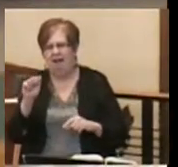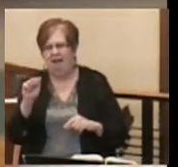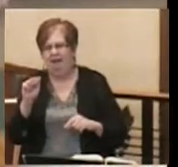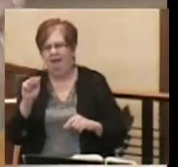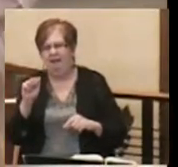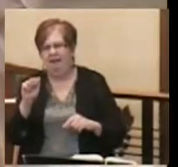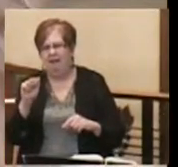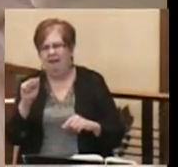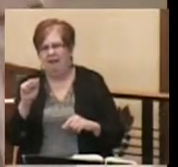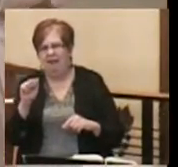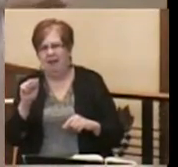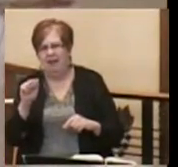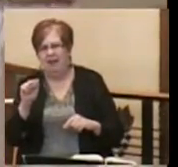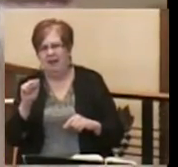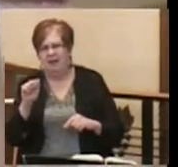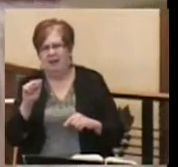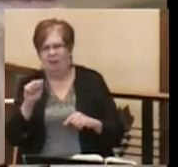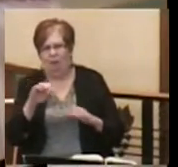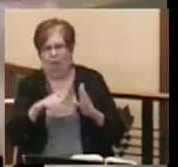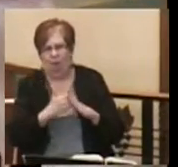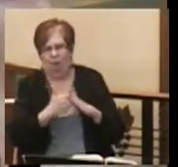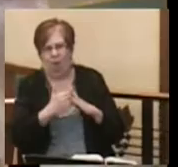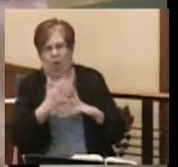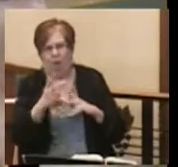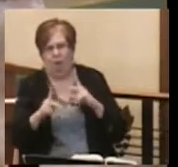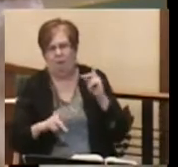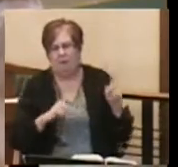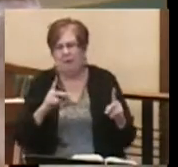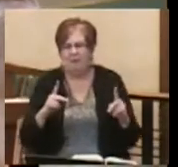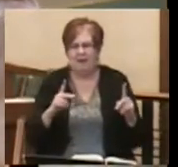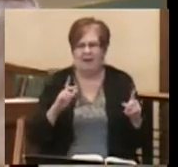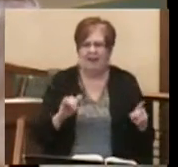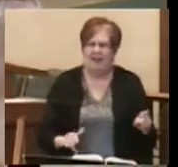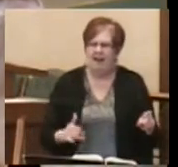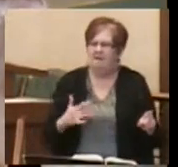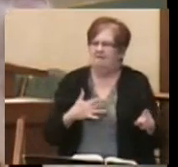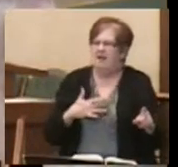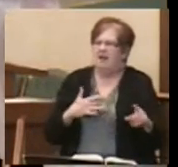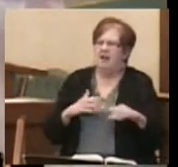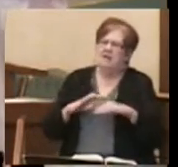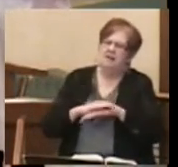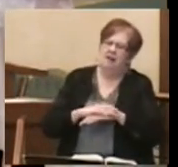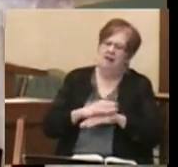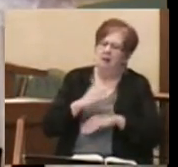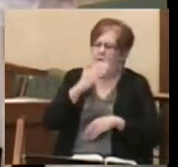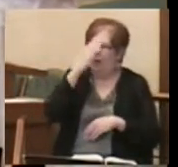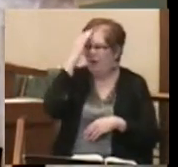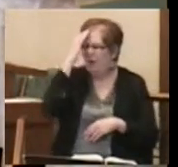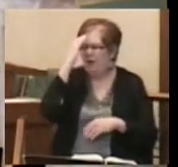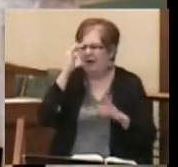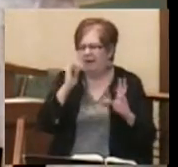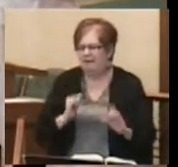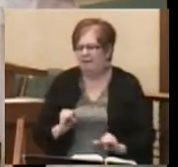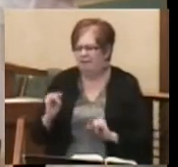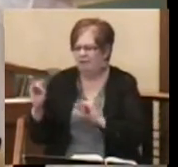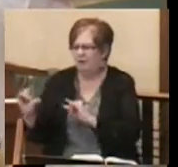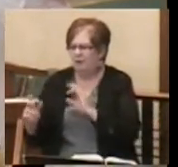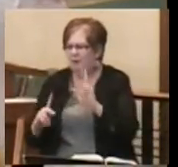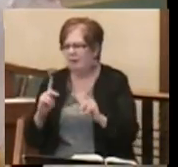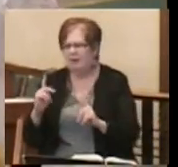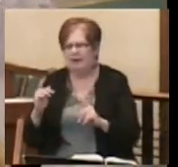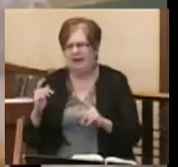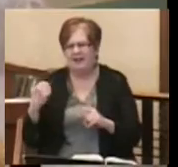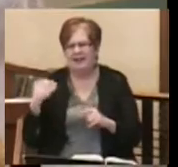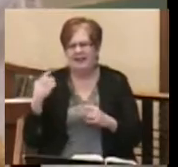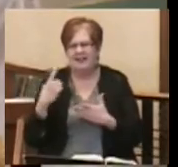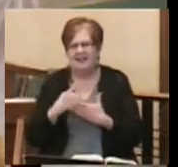Beyond whole peoples, darkness often envelops individuals. This past week,